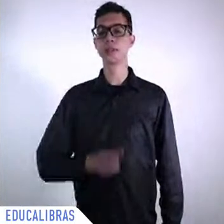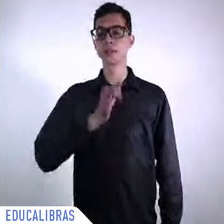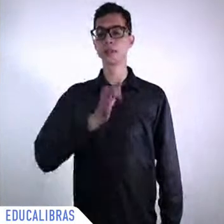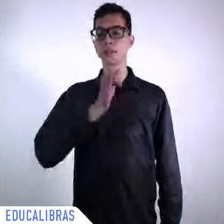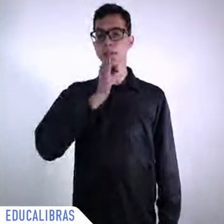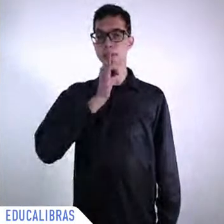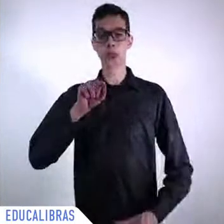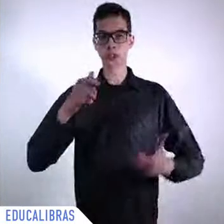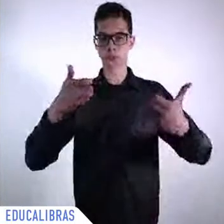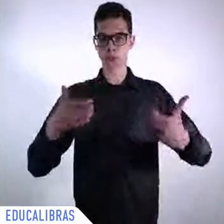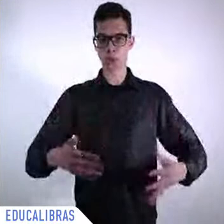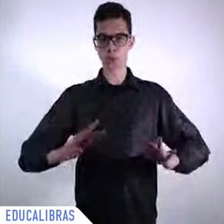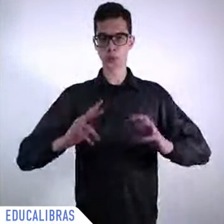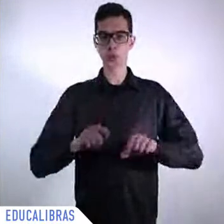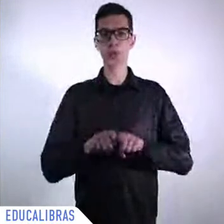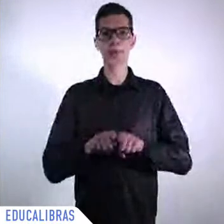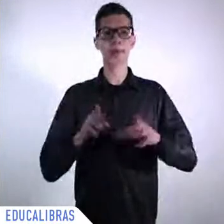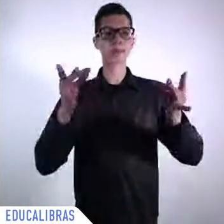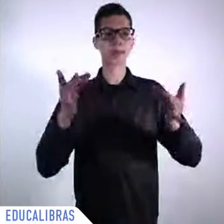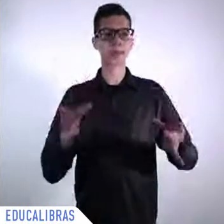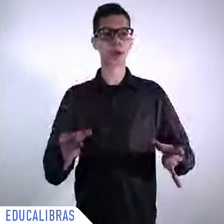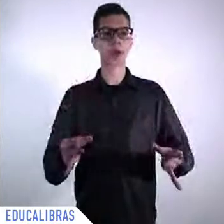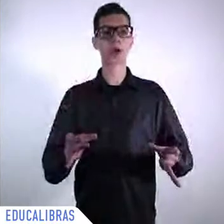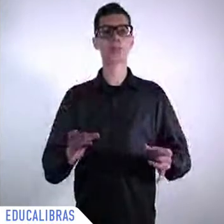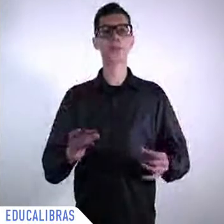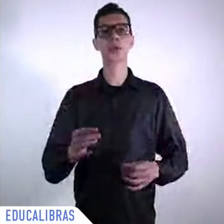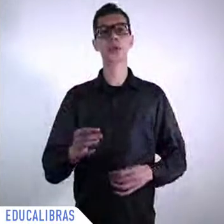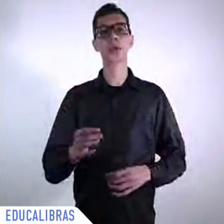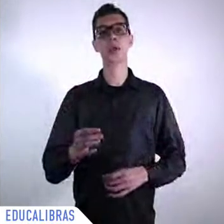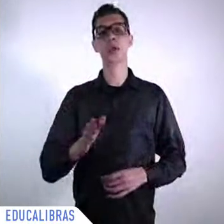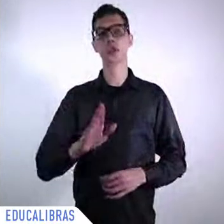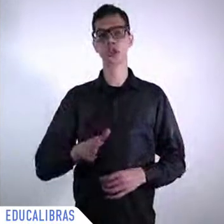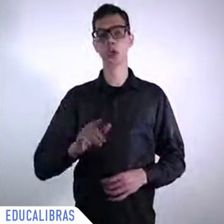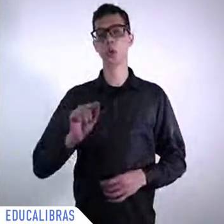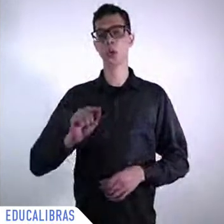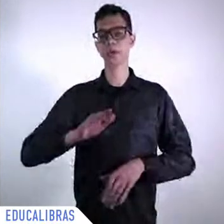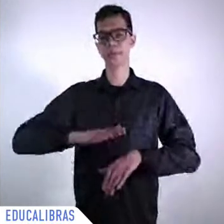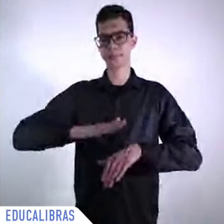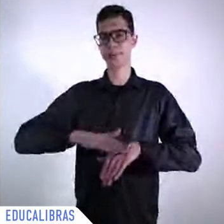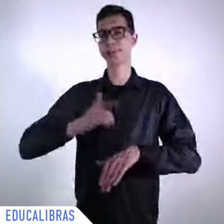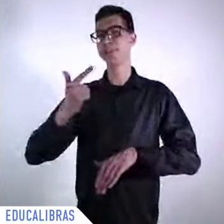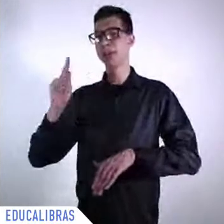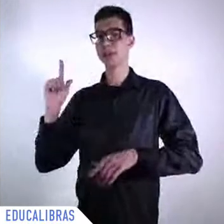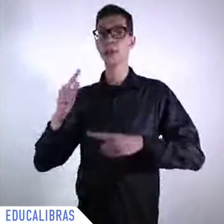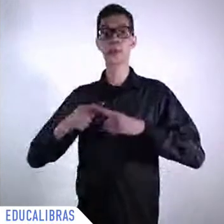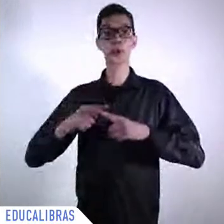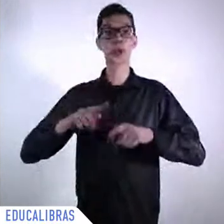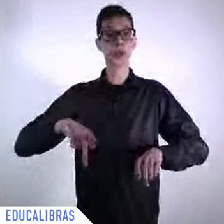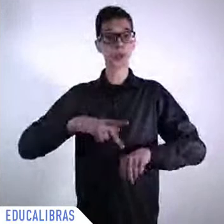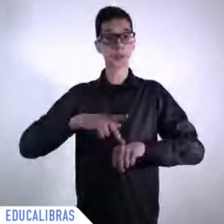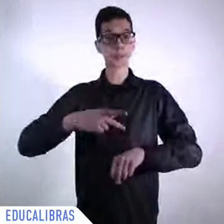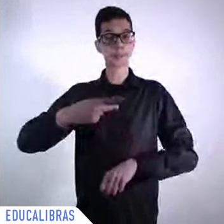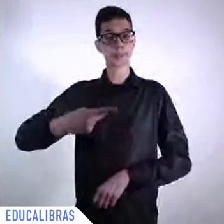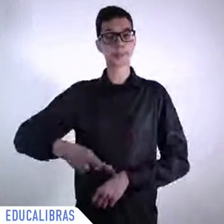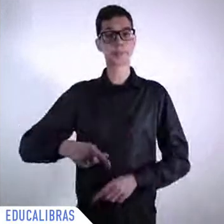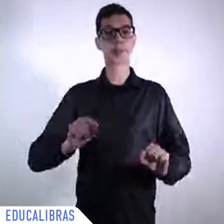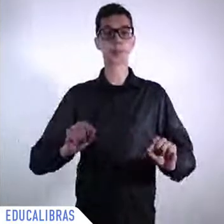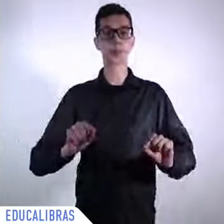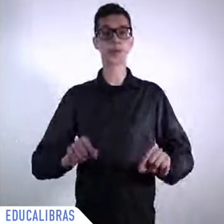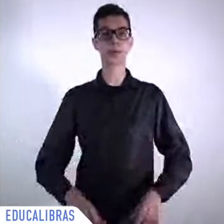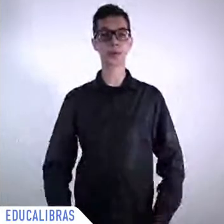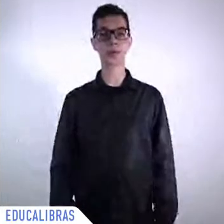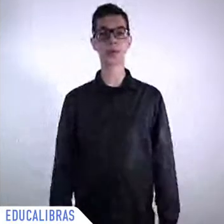because it's one of the countries and this is where also we met after the terrible Haiti earthquake and I know how much